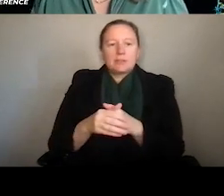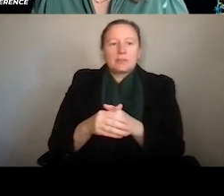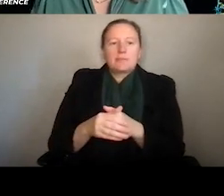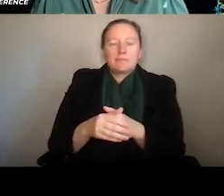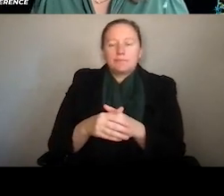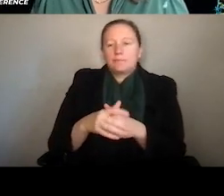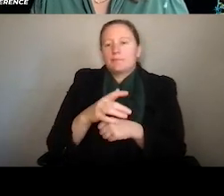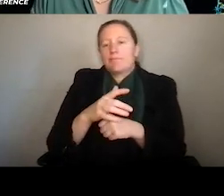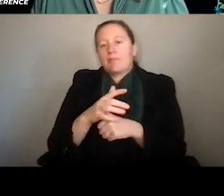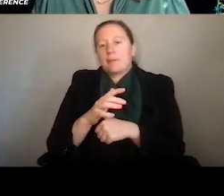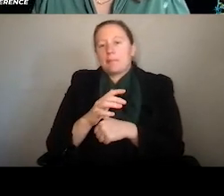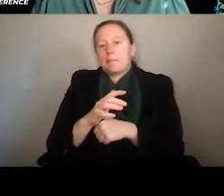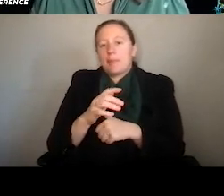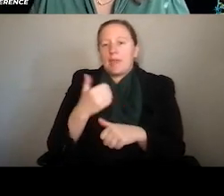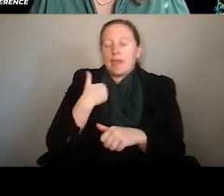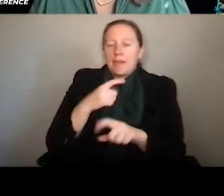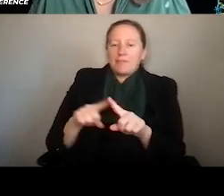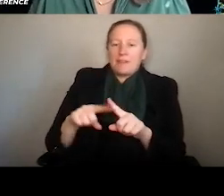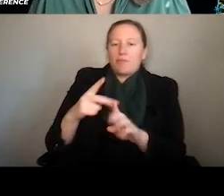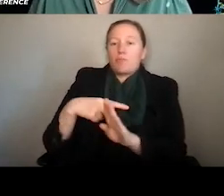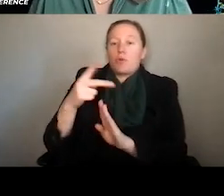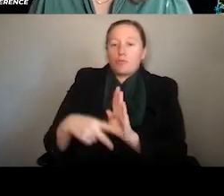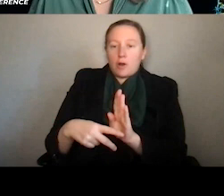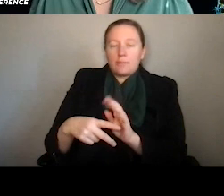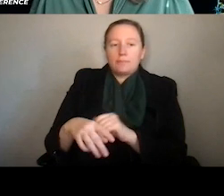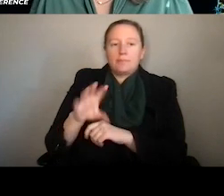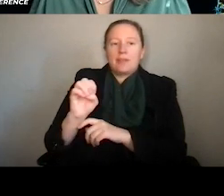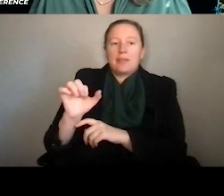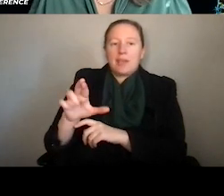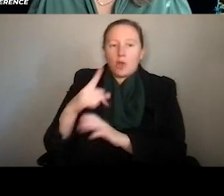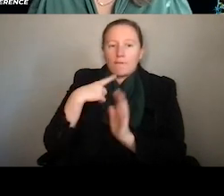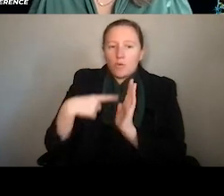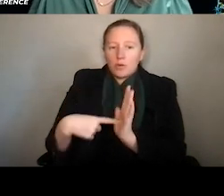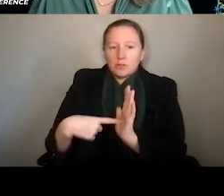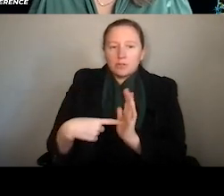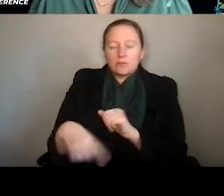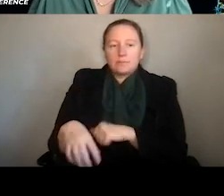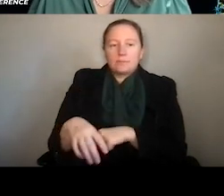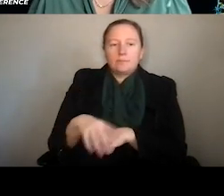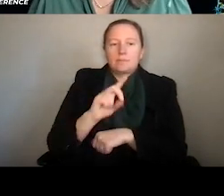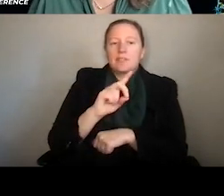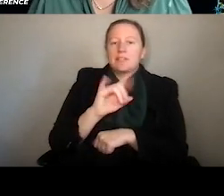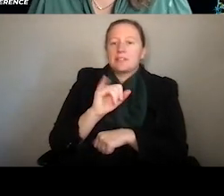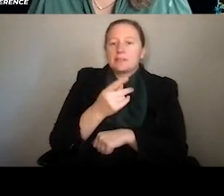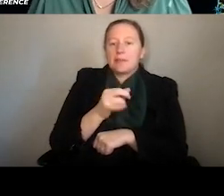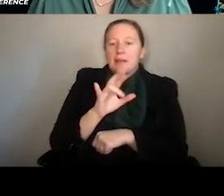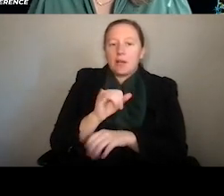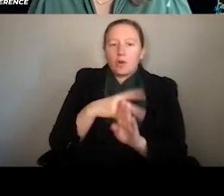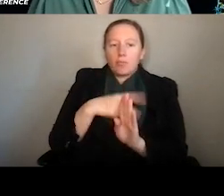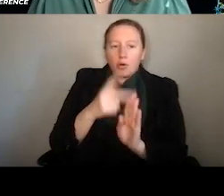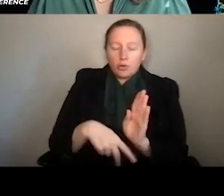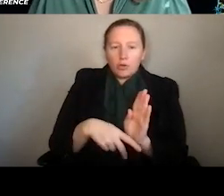programs that you actually submit proposals to. So in EAR, for example, we're divided into the disciplinary programs